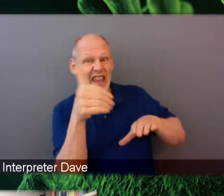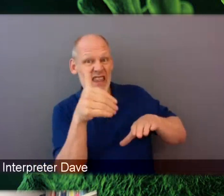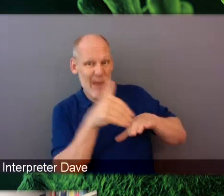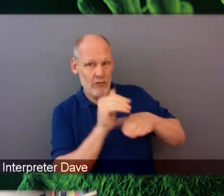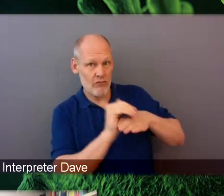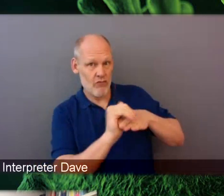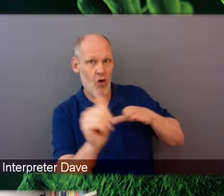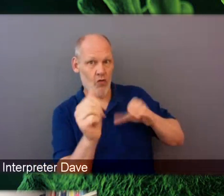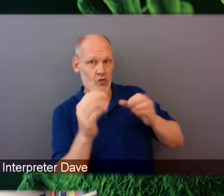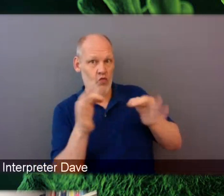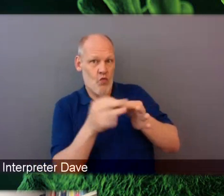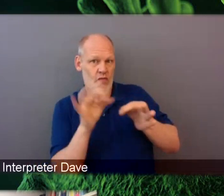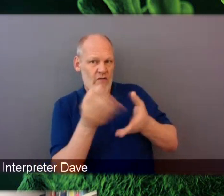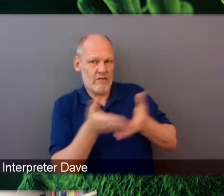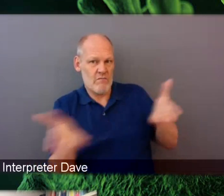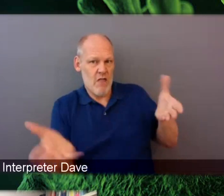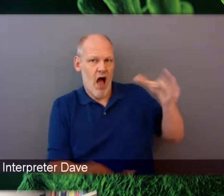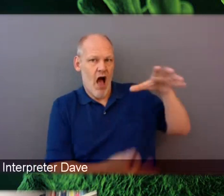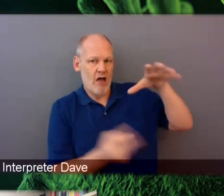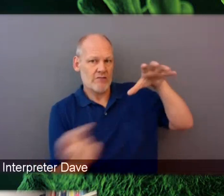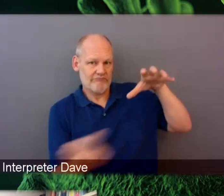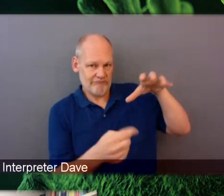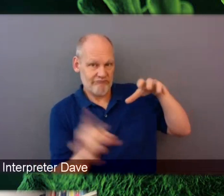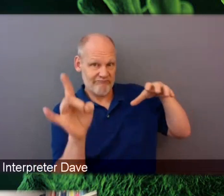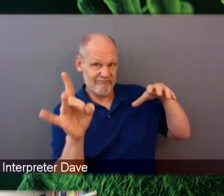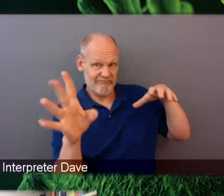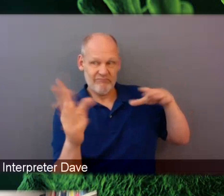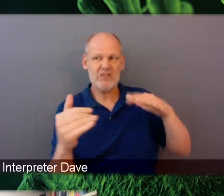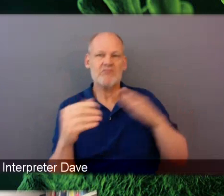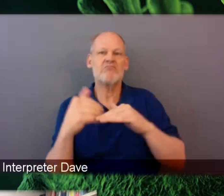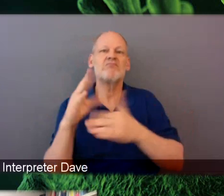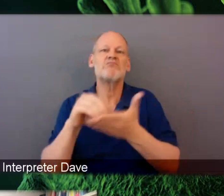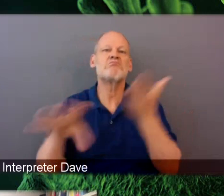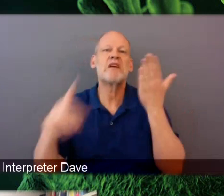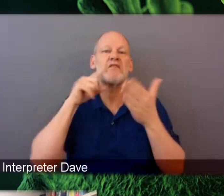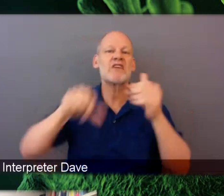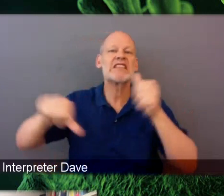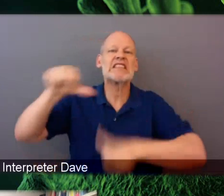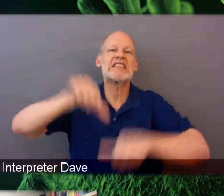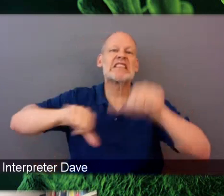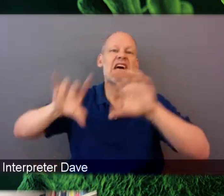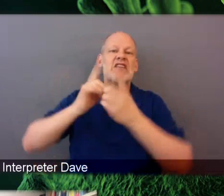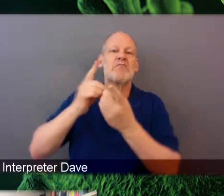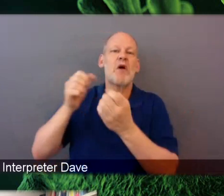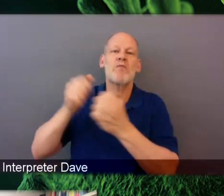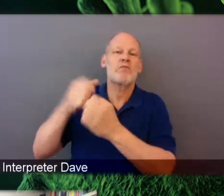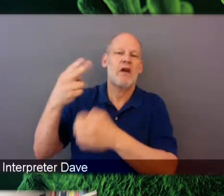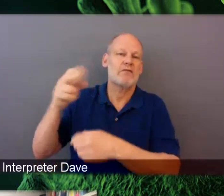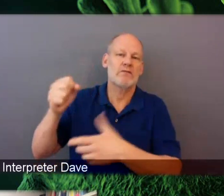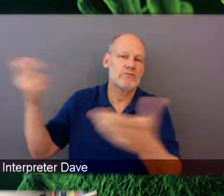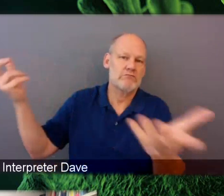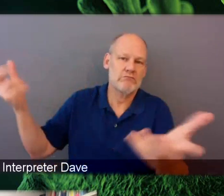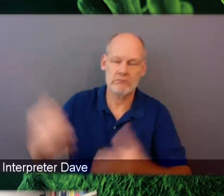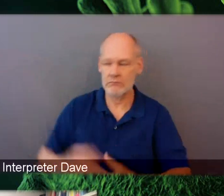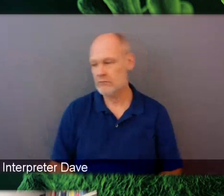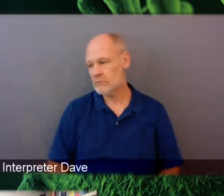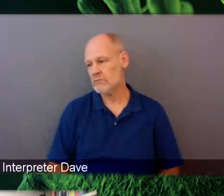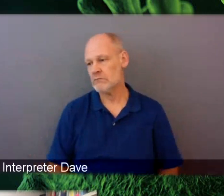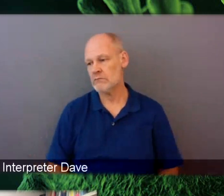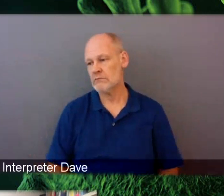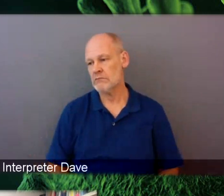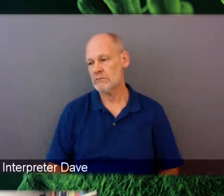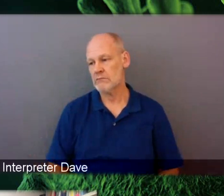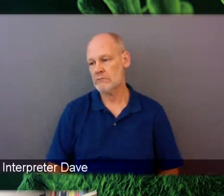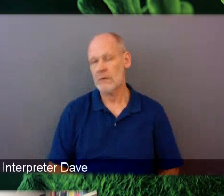of many science departments. So of course, if you work with a science teacher and influence their